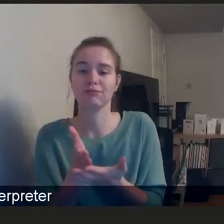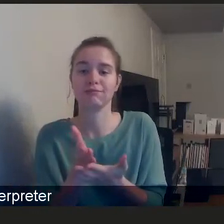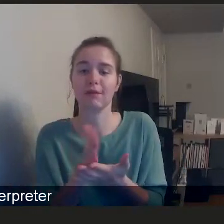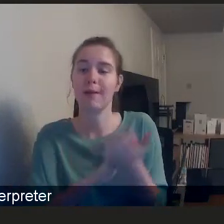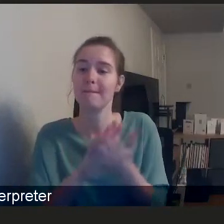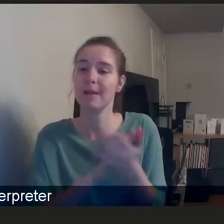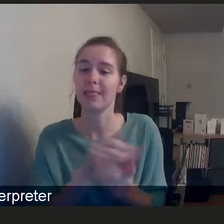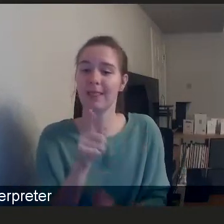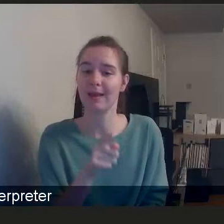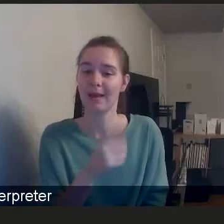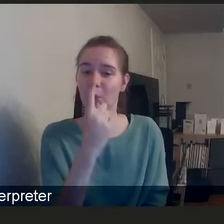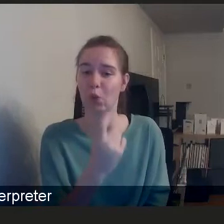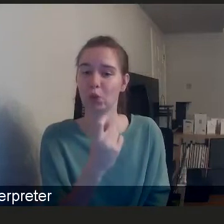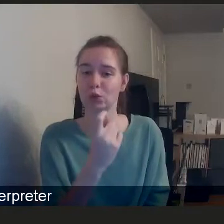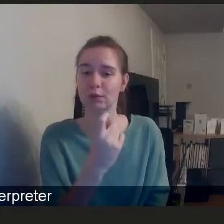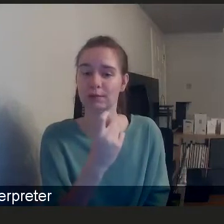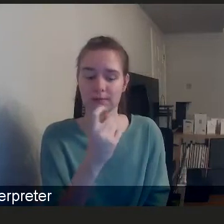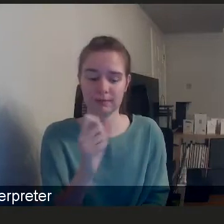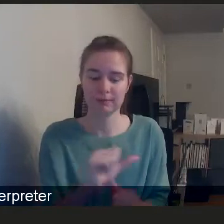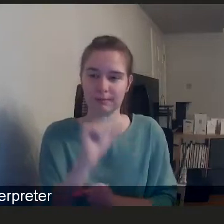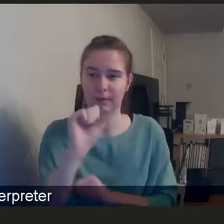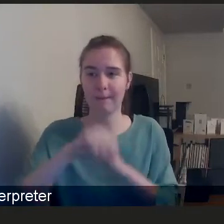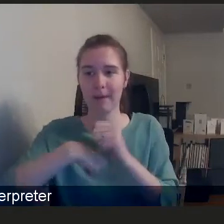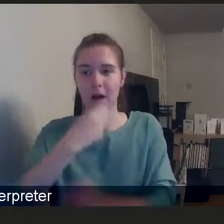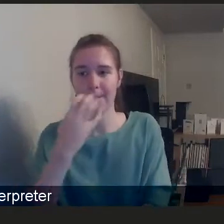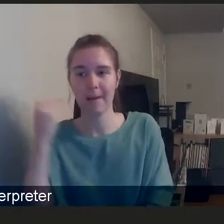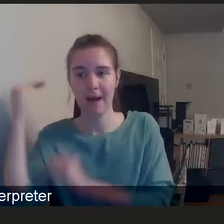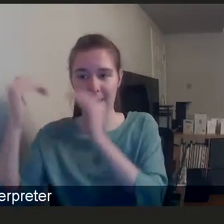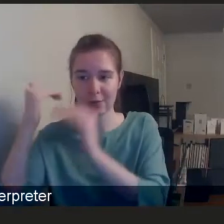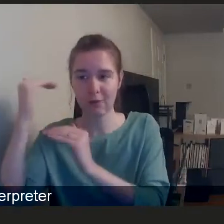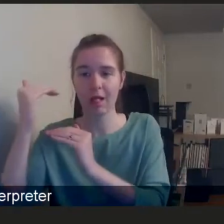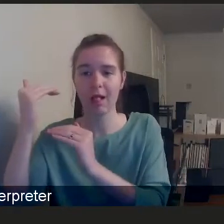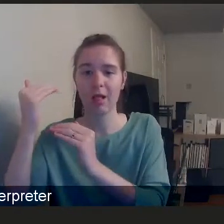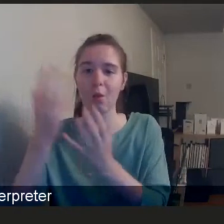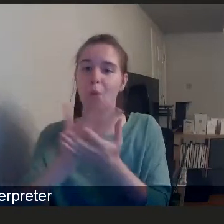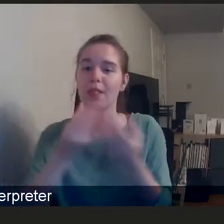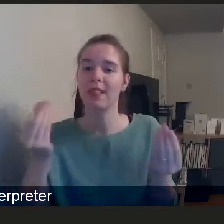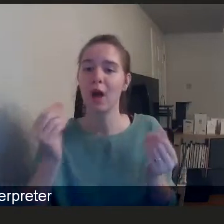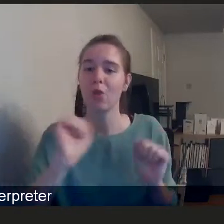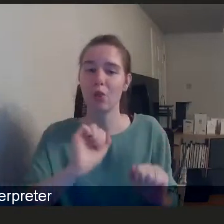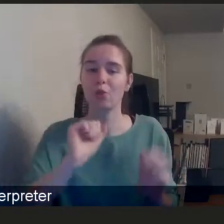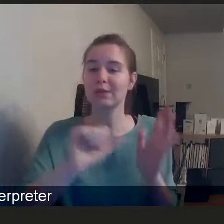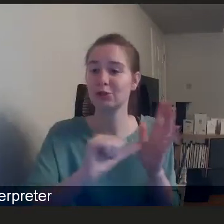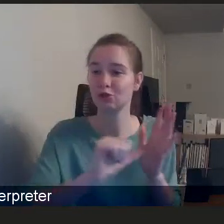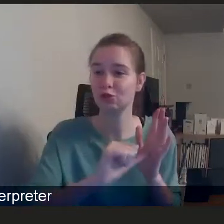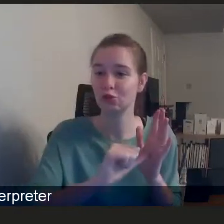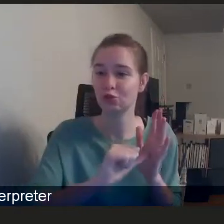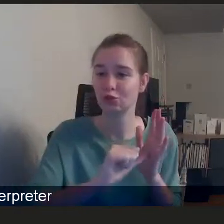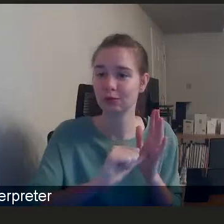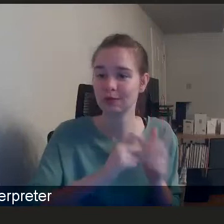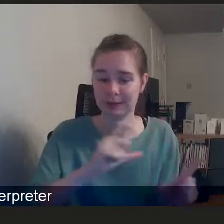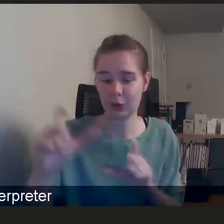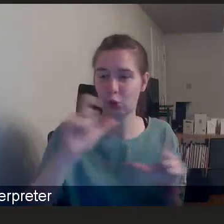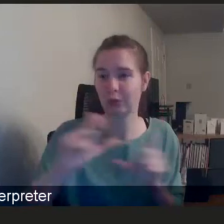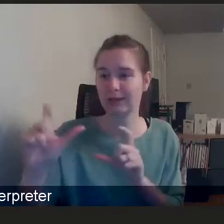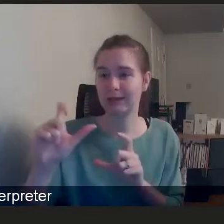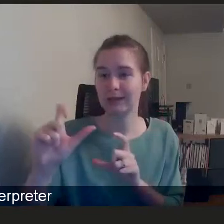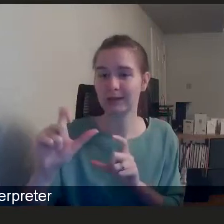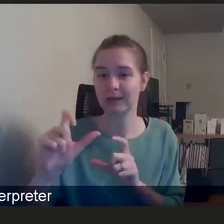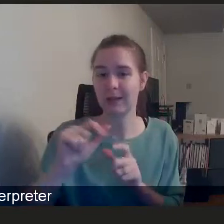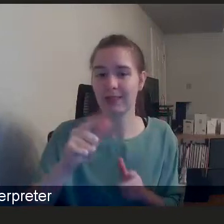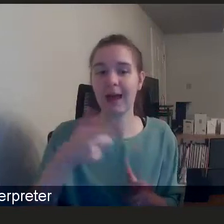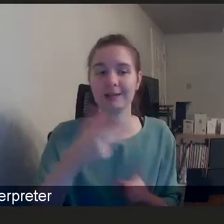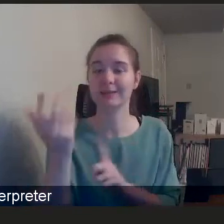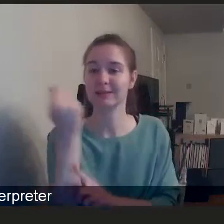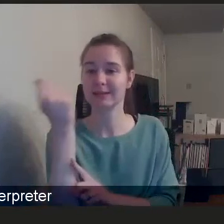him to step into adulthood without experiencing those issues on a on an ongoing basis. That's a